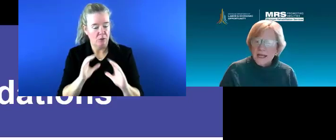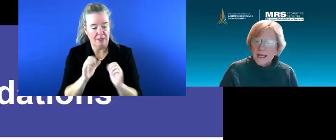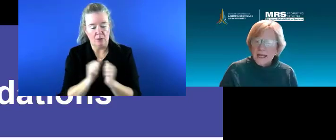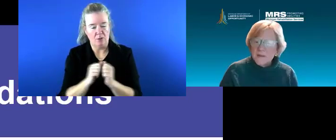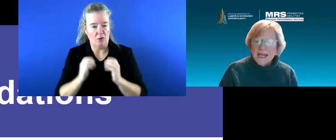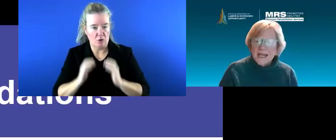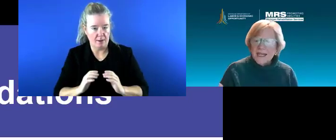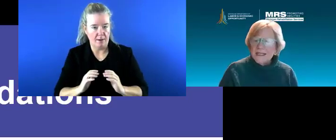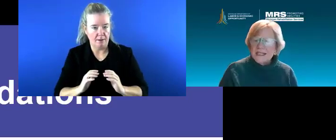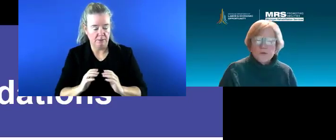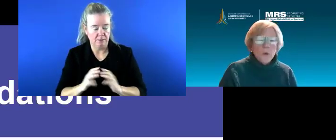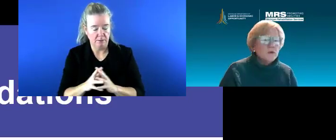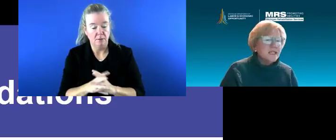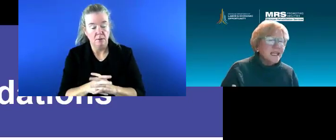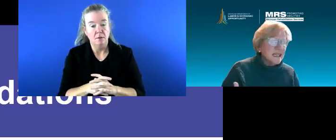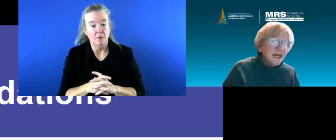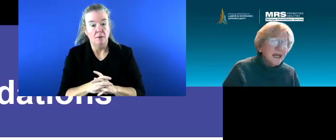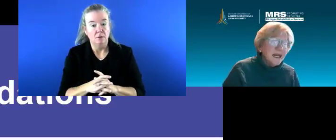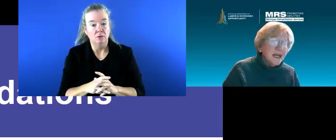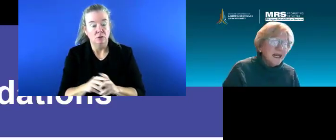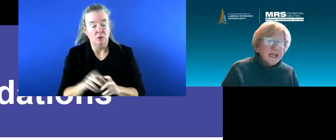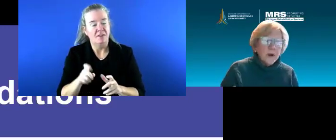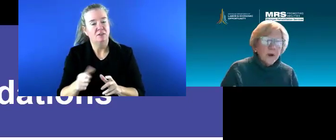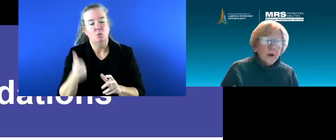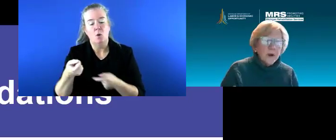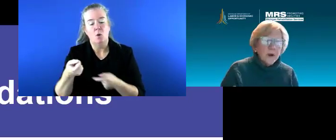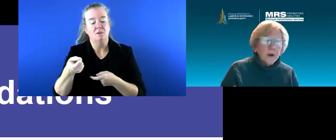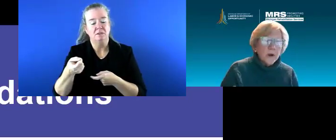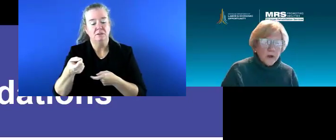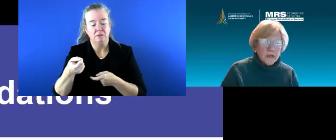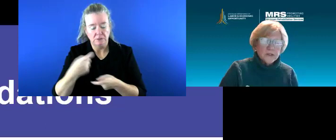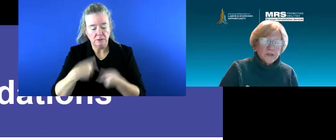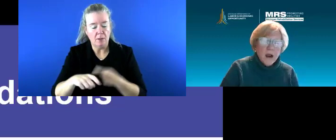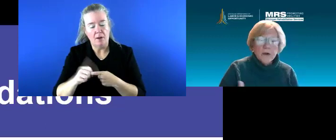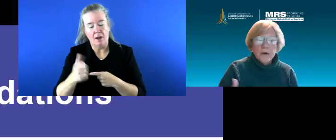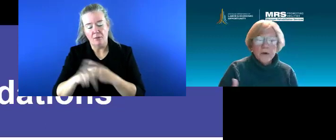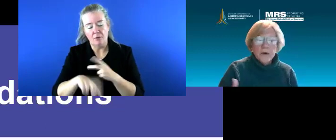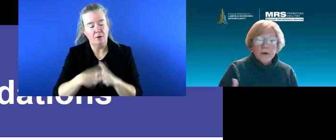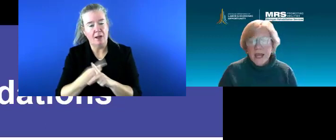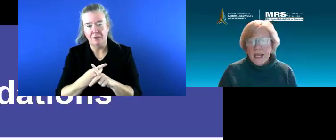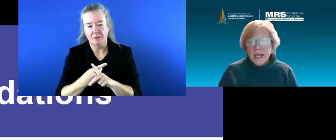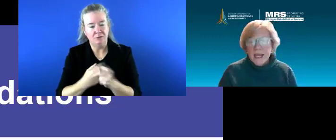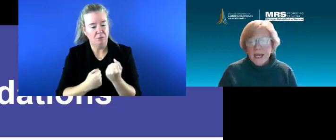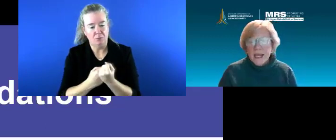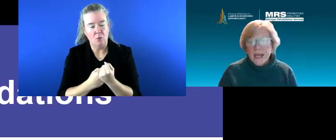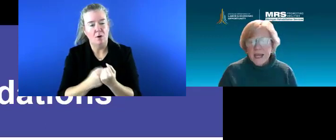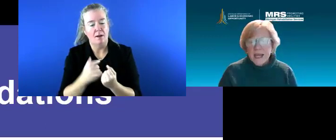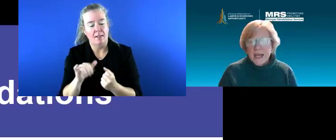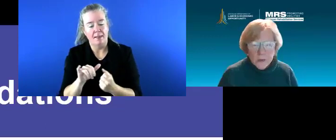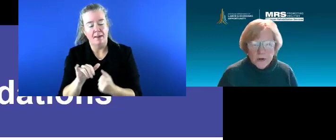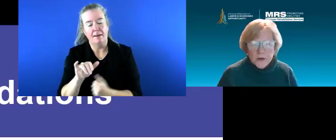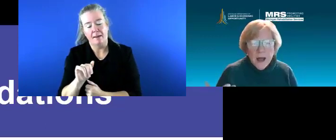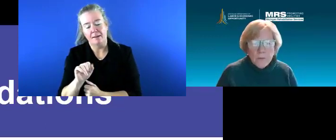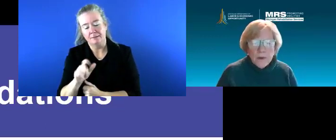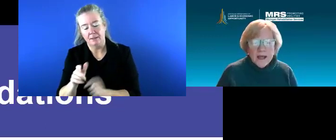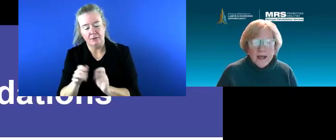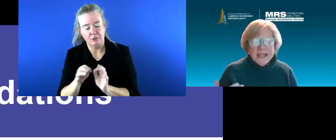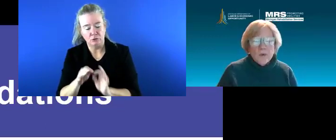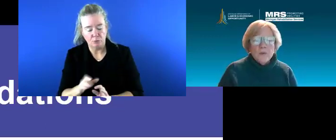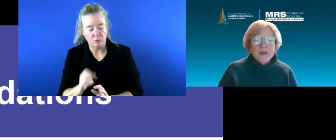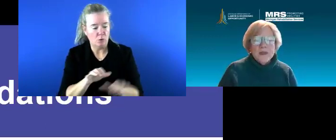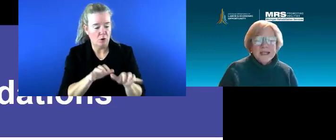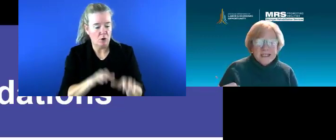our clients. And this won't eliminate the need for other supports such as CART or ASL interpreters,